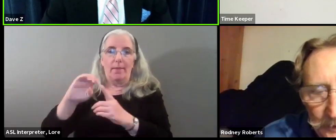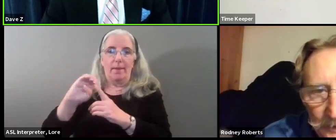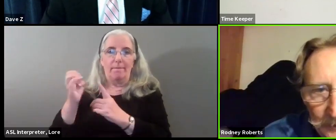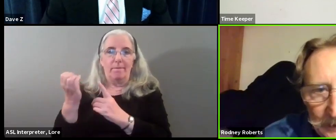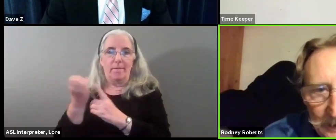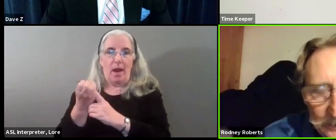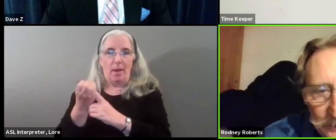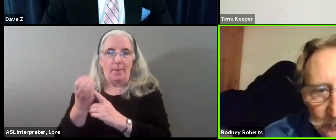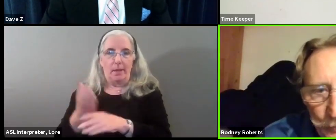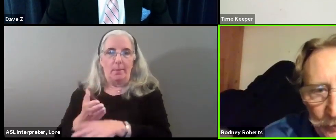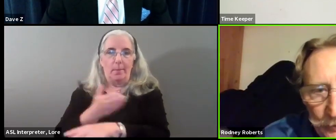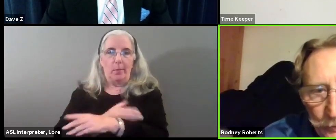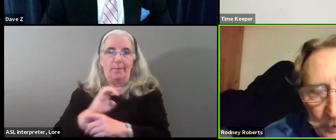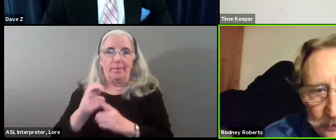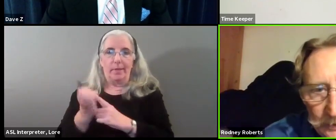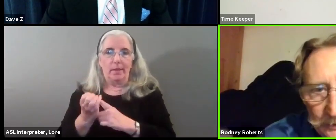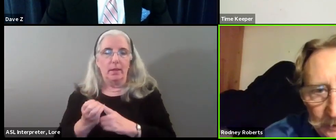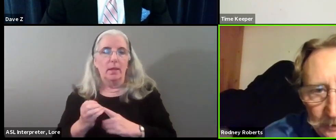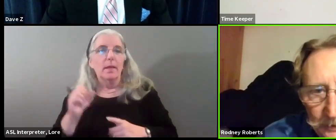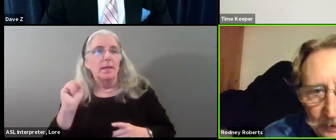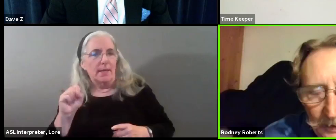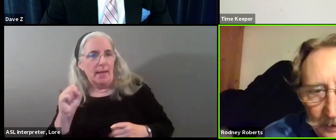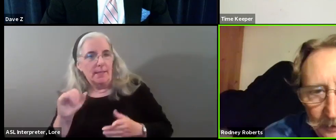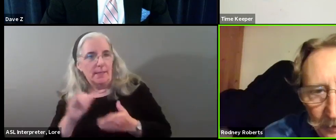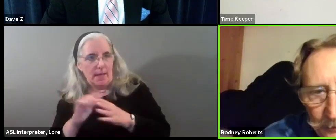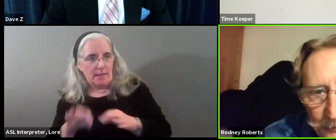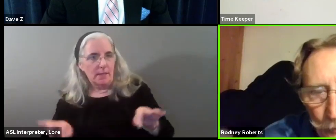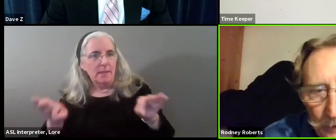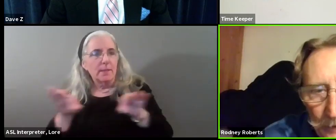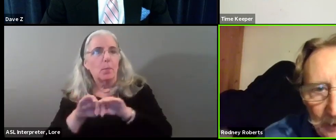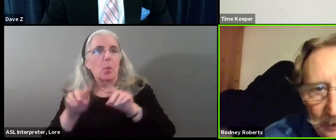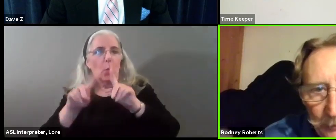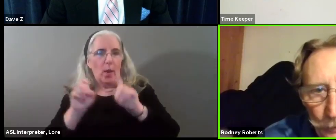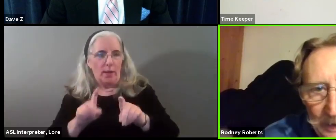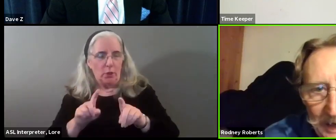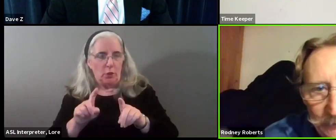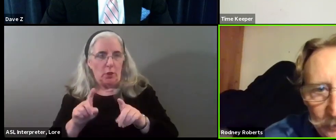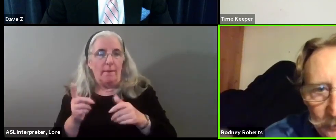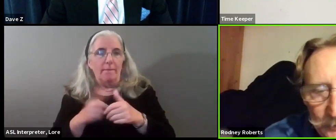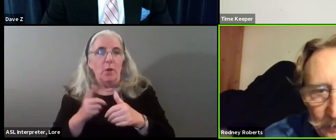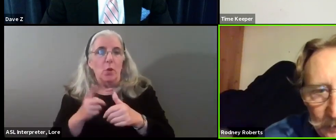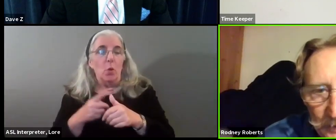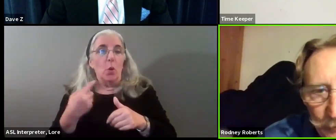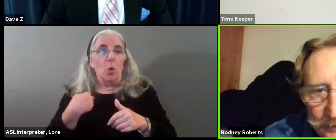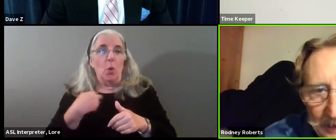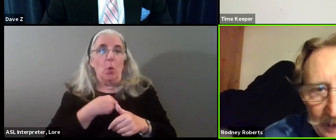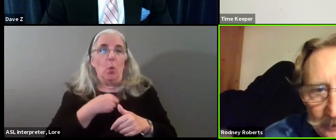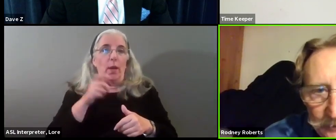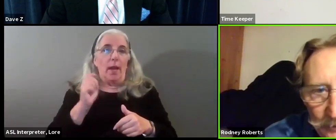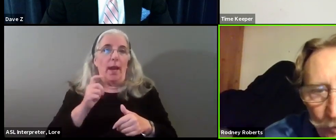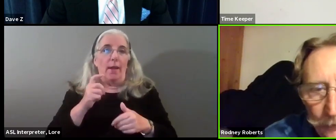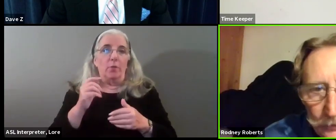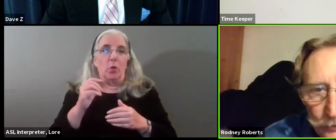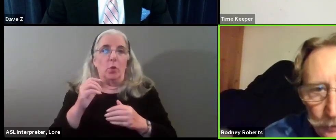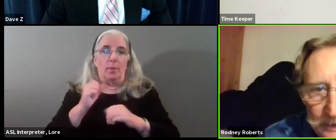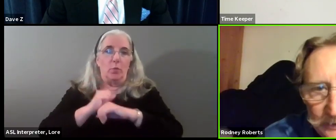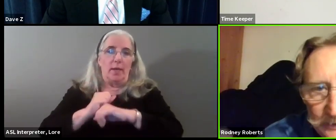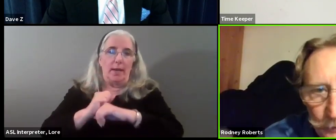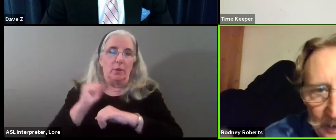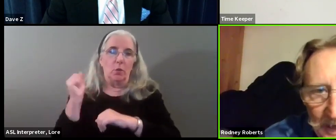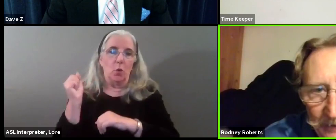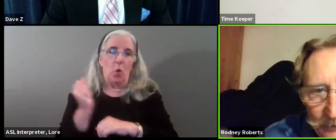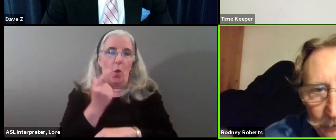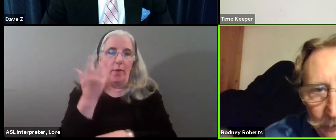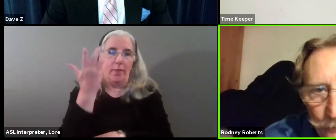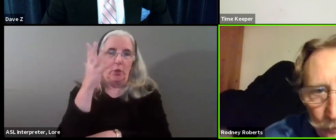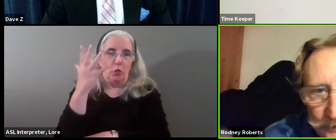Yeah, I think that's an important question. And for one thing, we have to protect all of the trees that